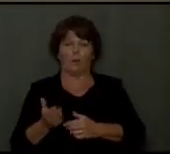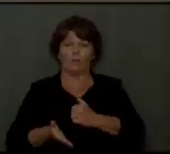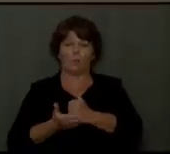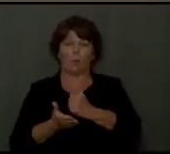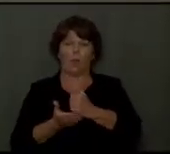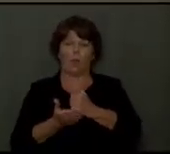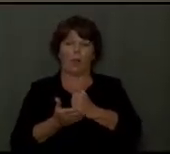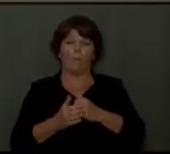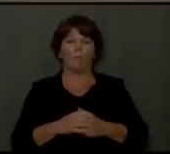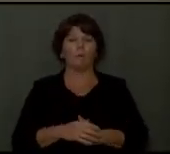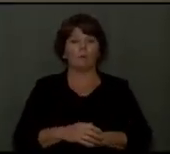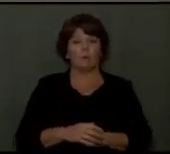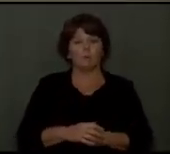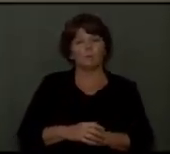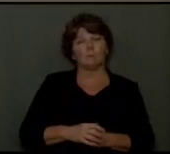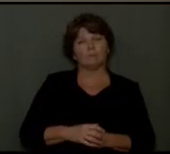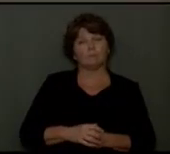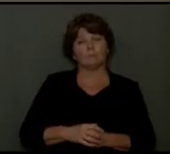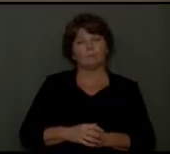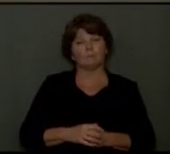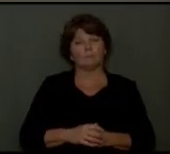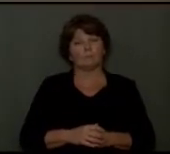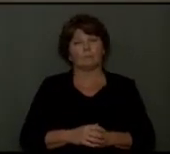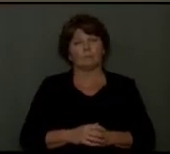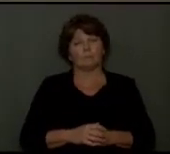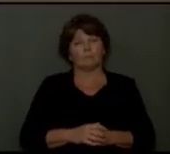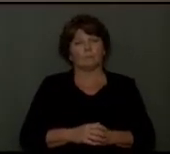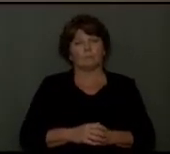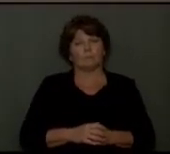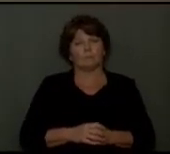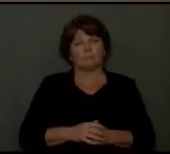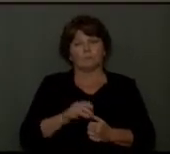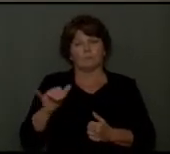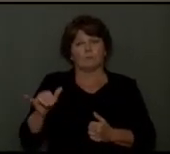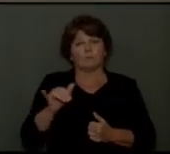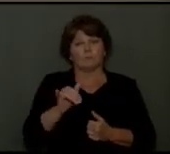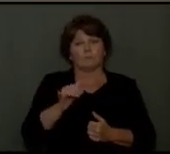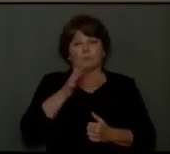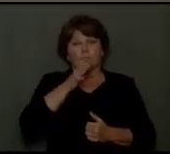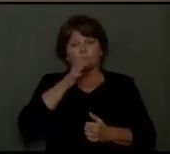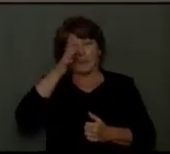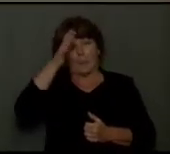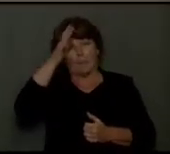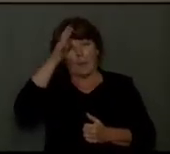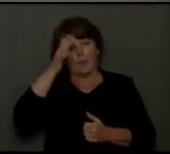helping hand. Yet it is also the loving parent.